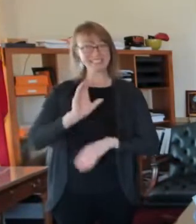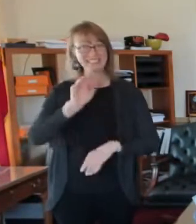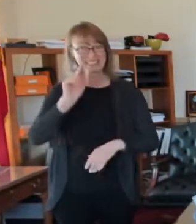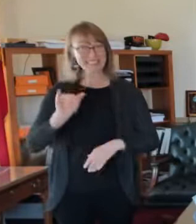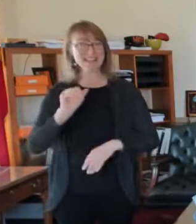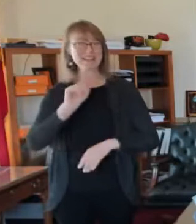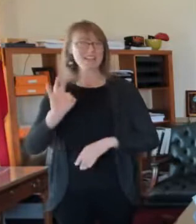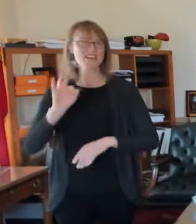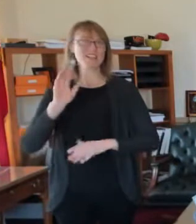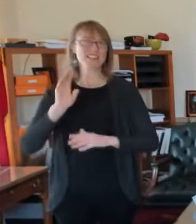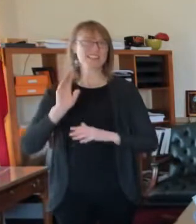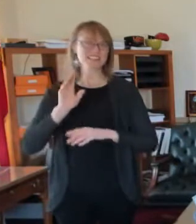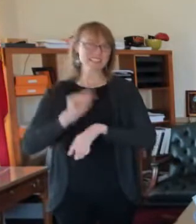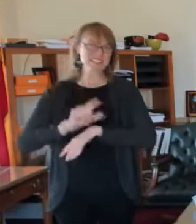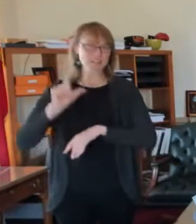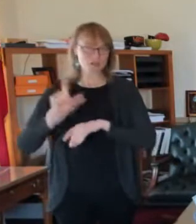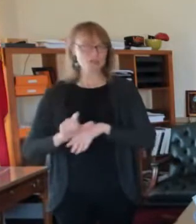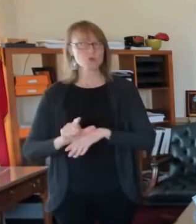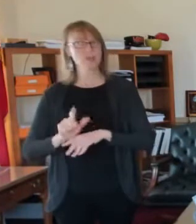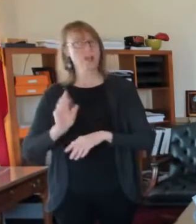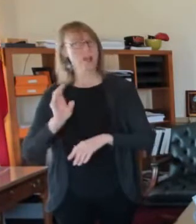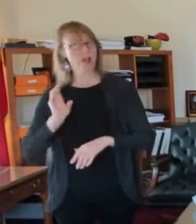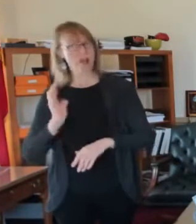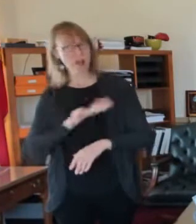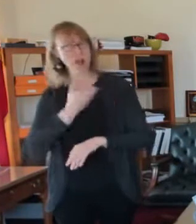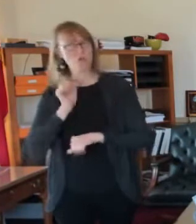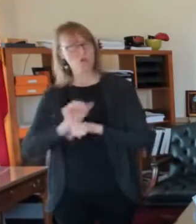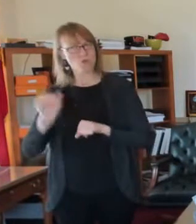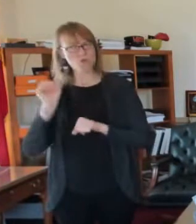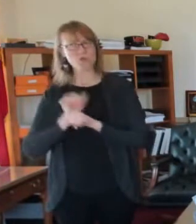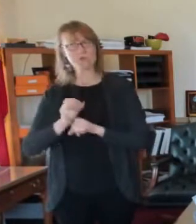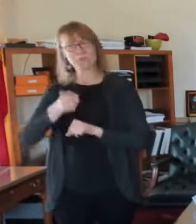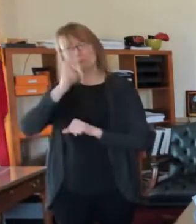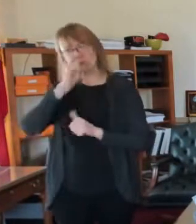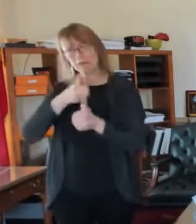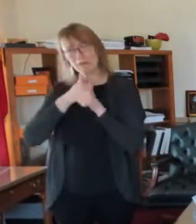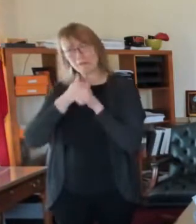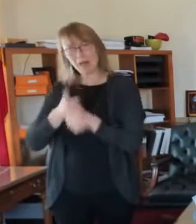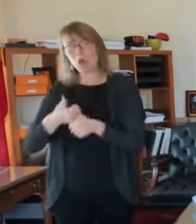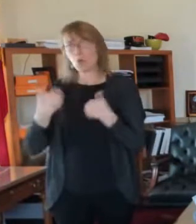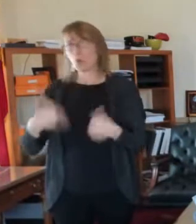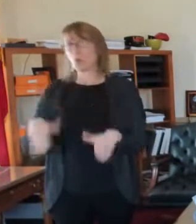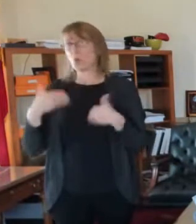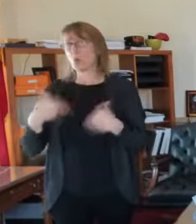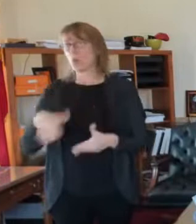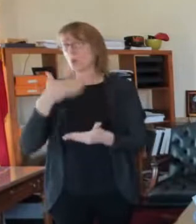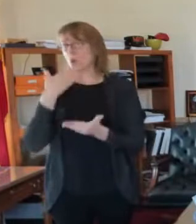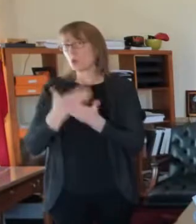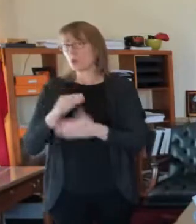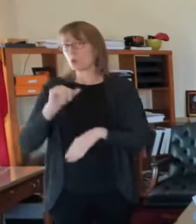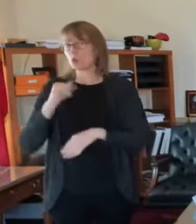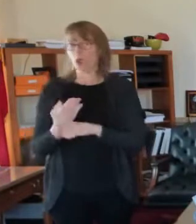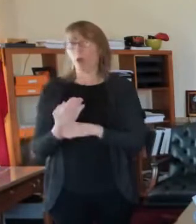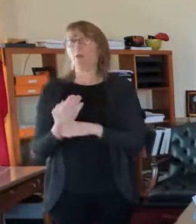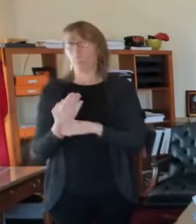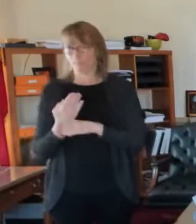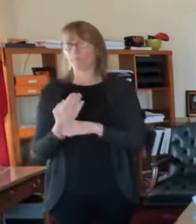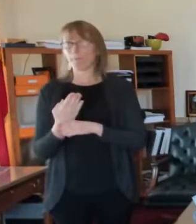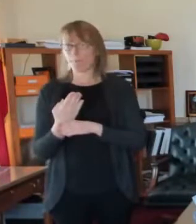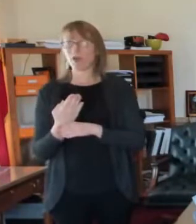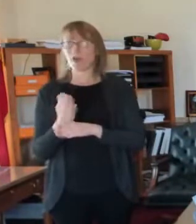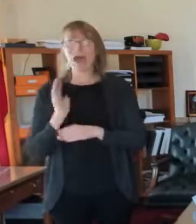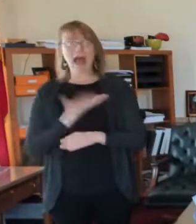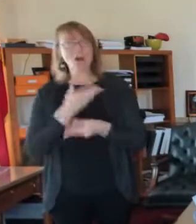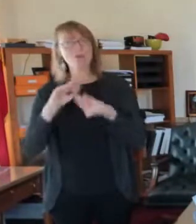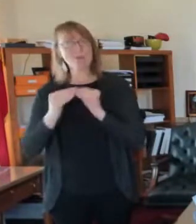Our numbers have consistently been lower than any place else in the region, but the region matters, uh,